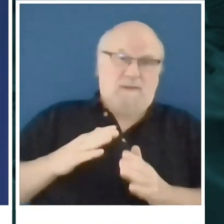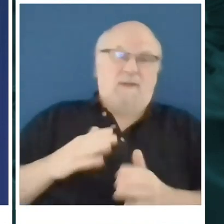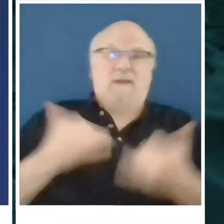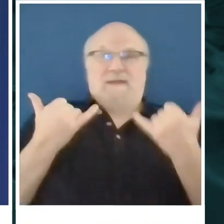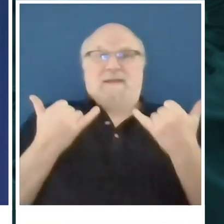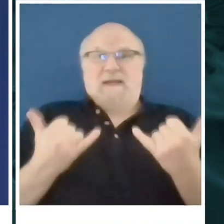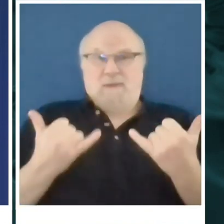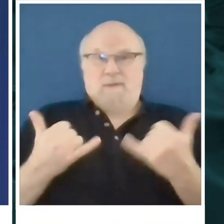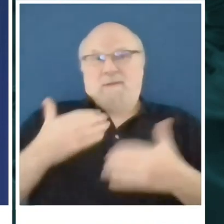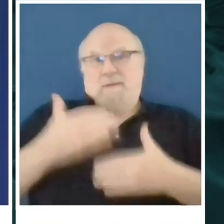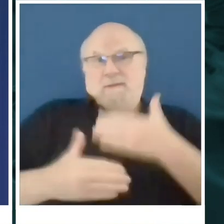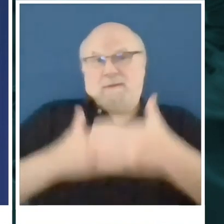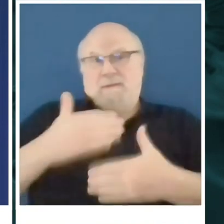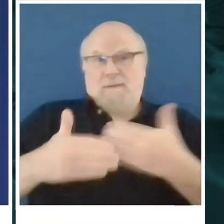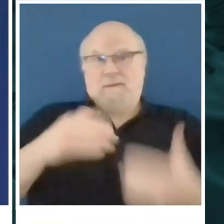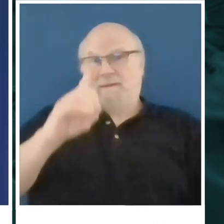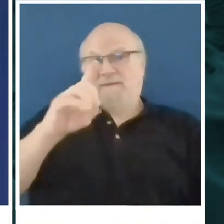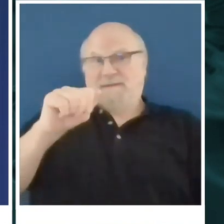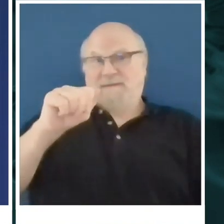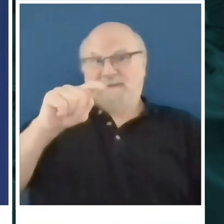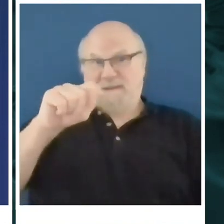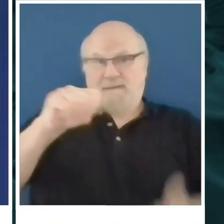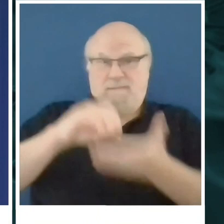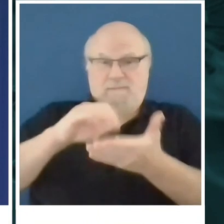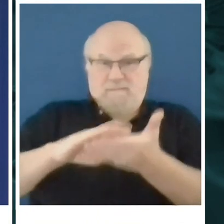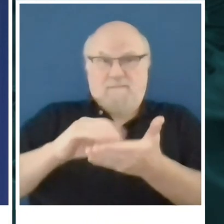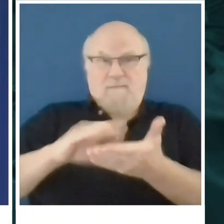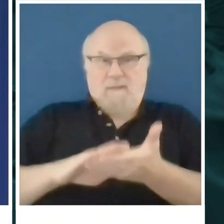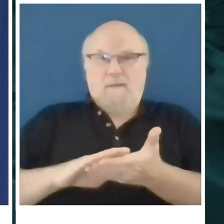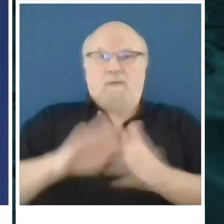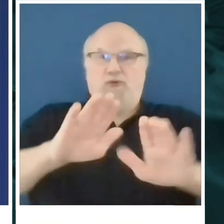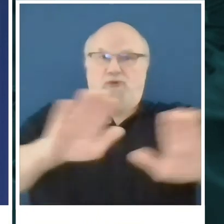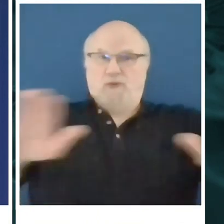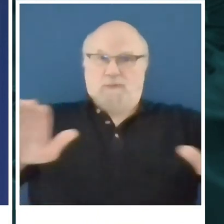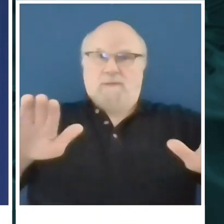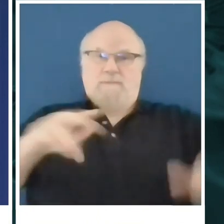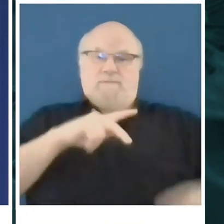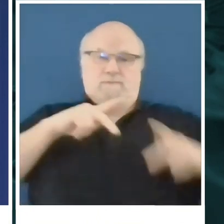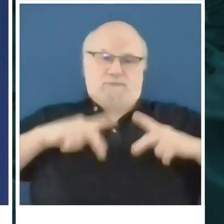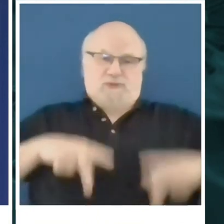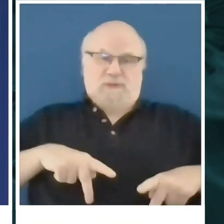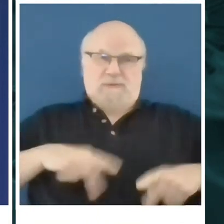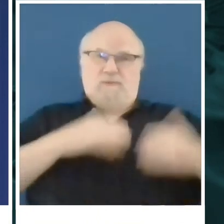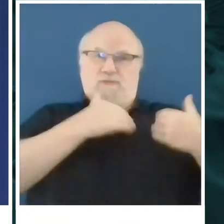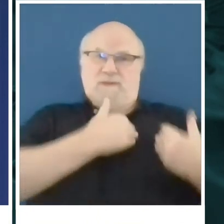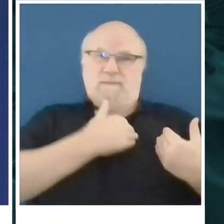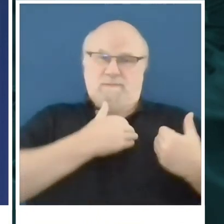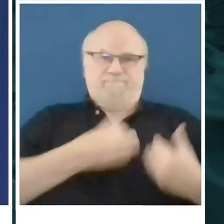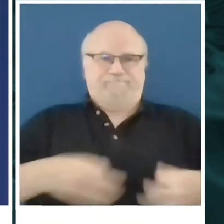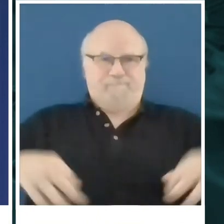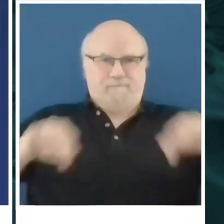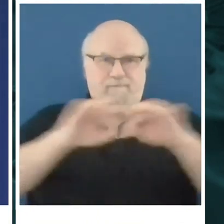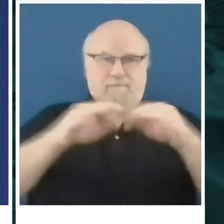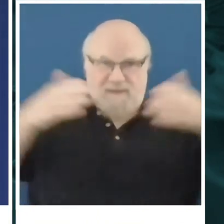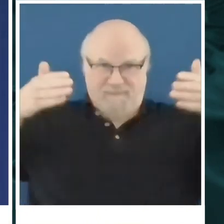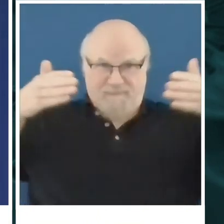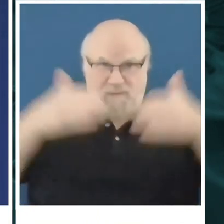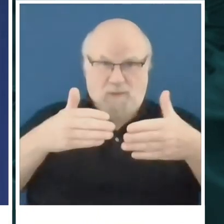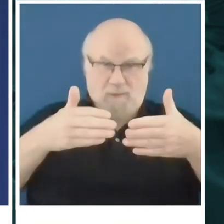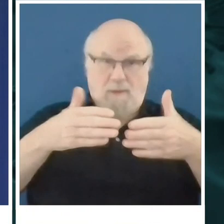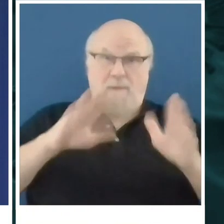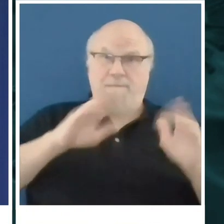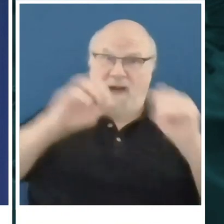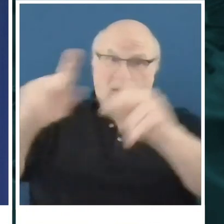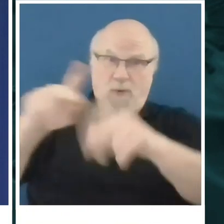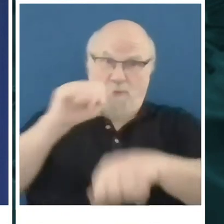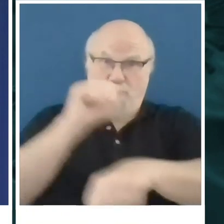data and personal responsibility are paramount. As we work to get our city and country back to work, we must continue best